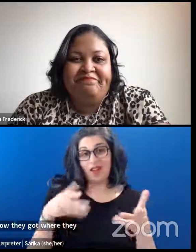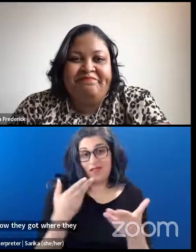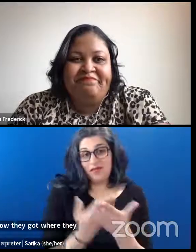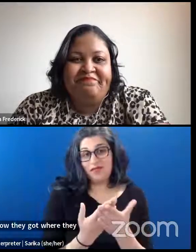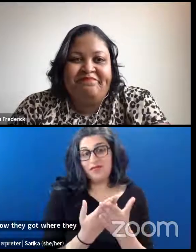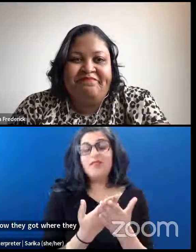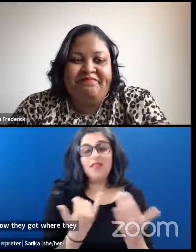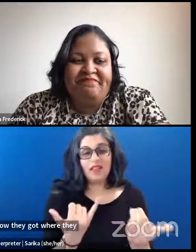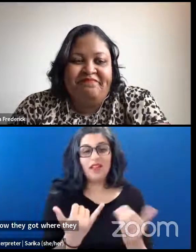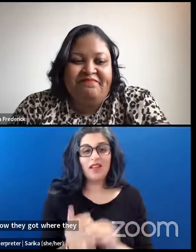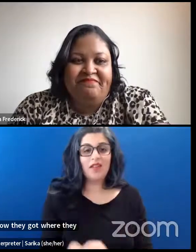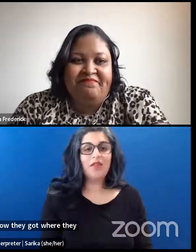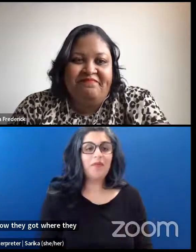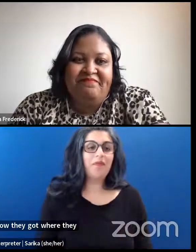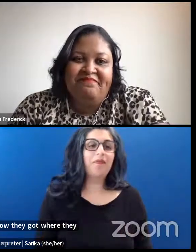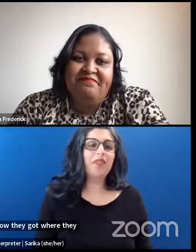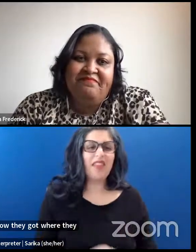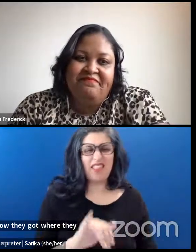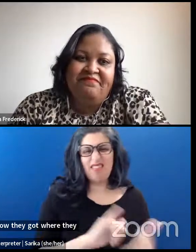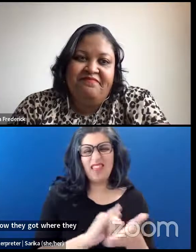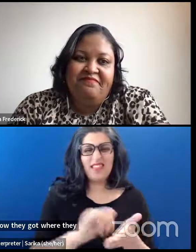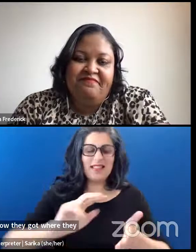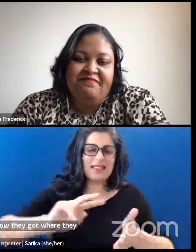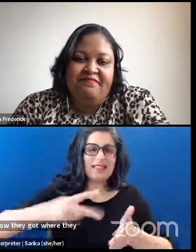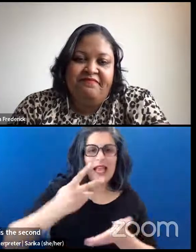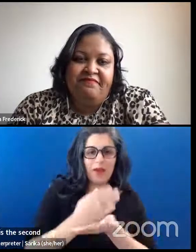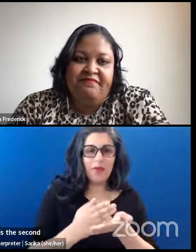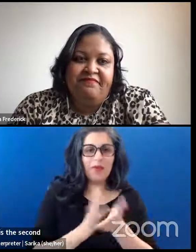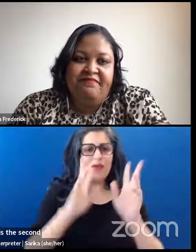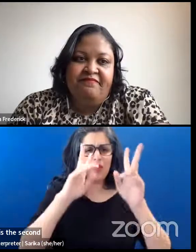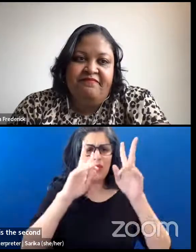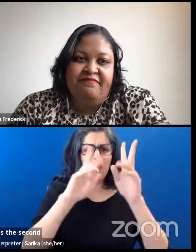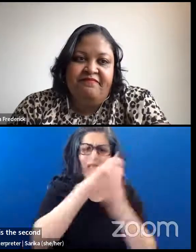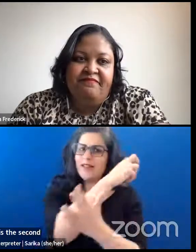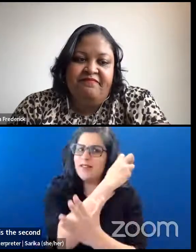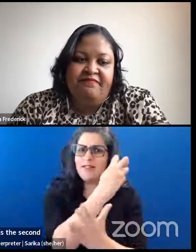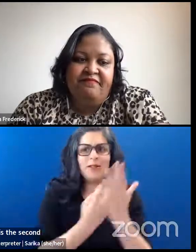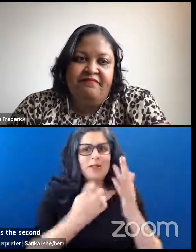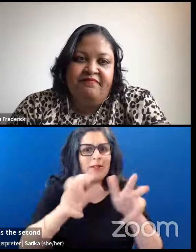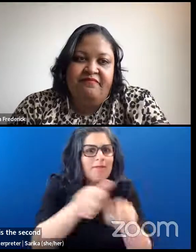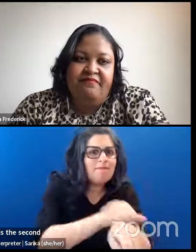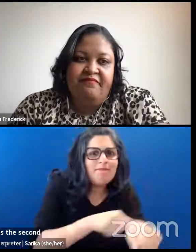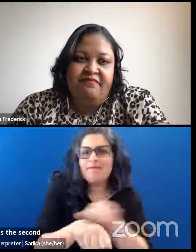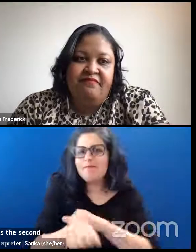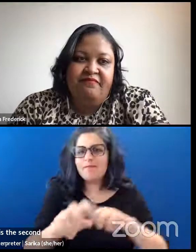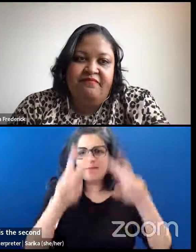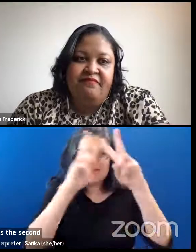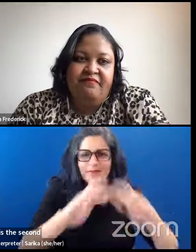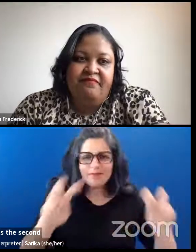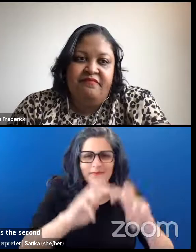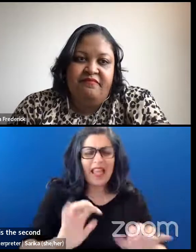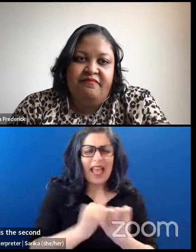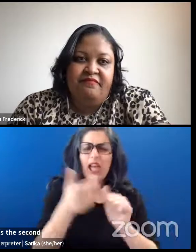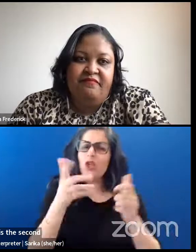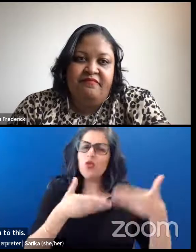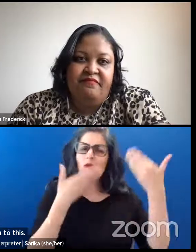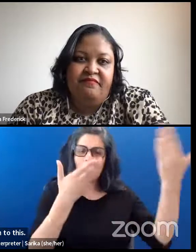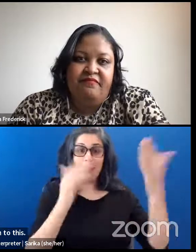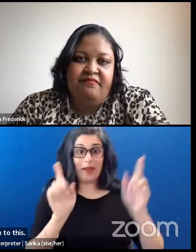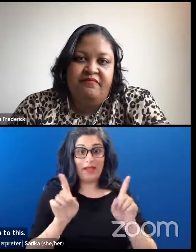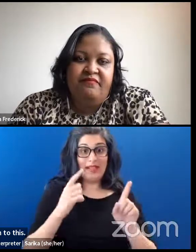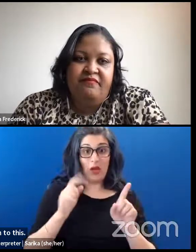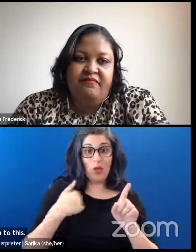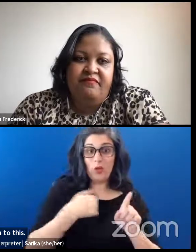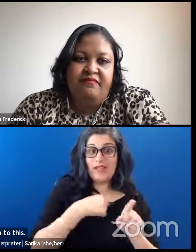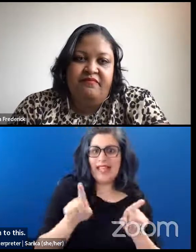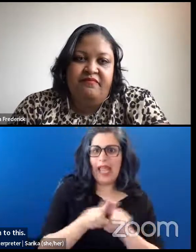let's dive into this. How would you recommend that we as individuals